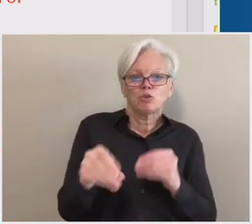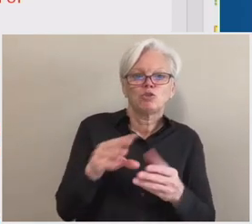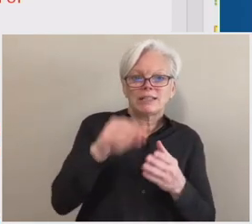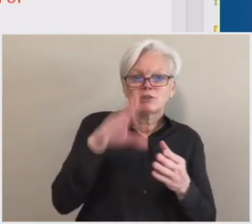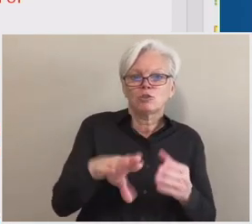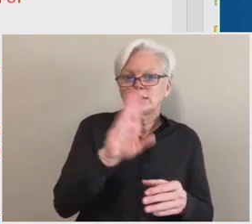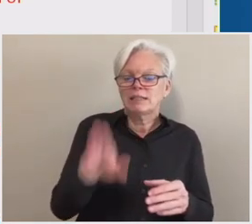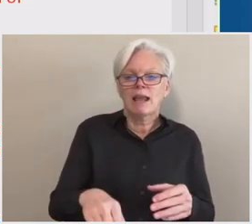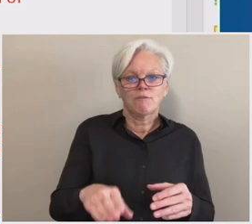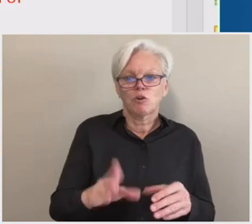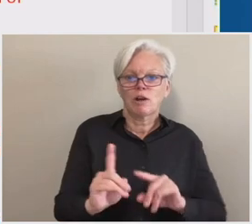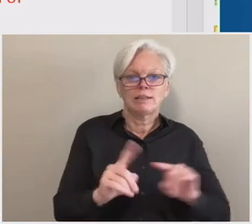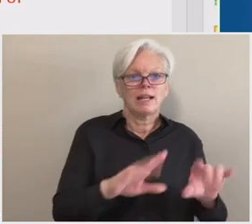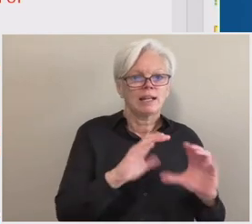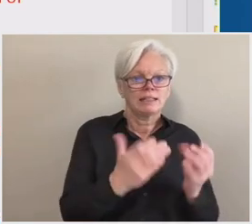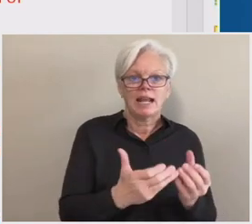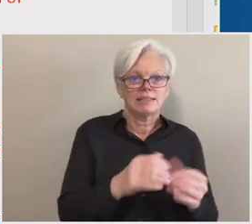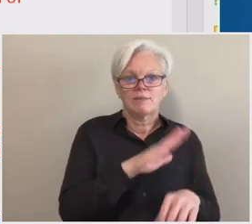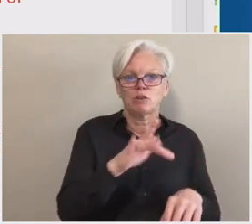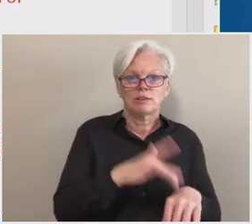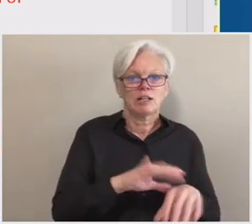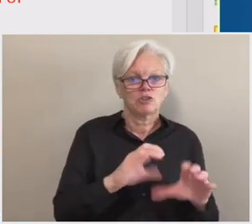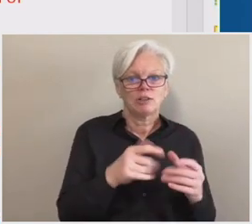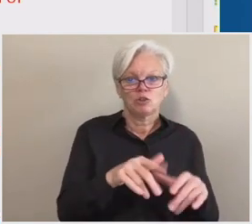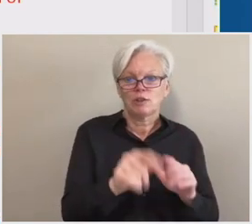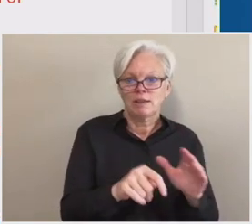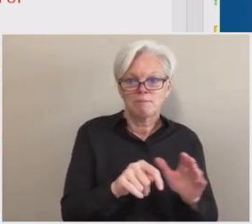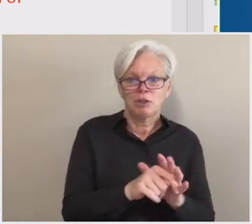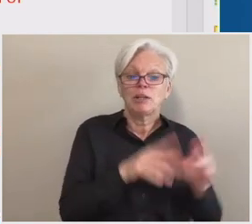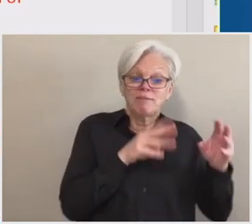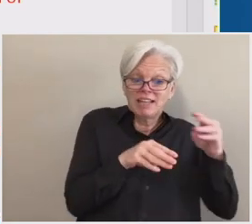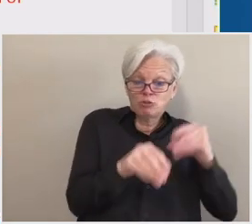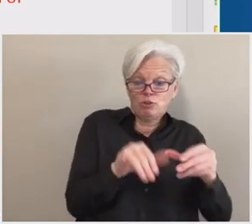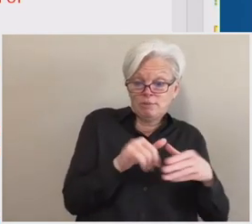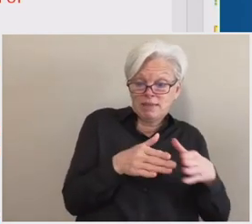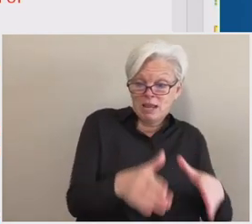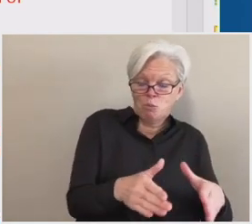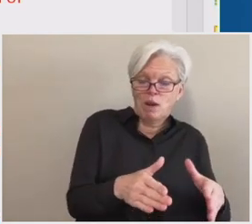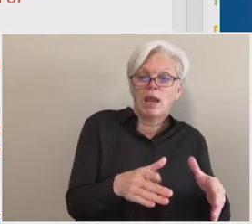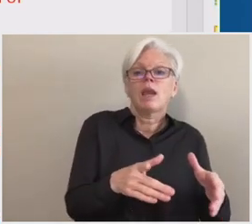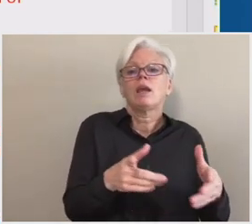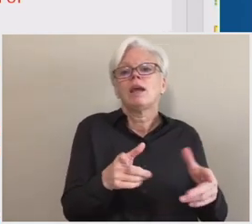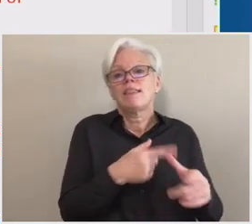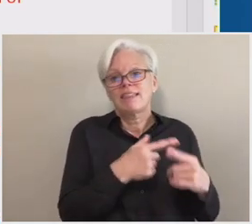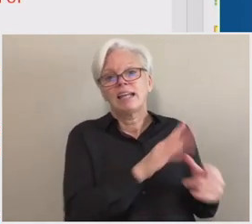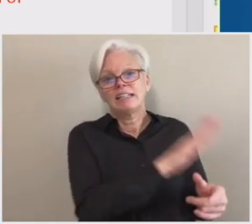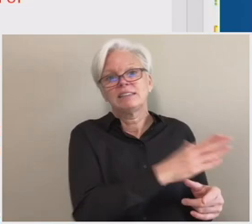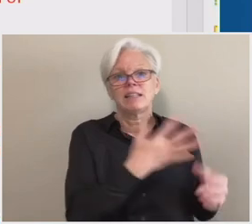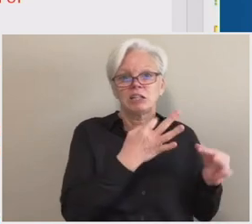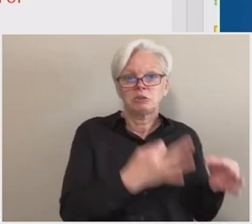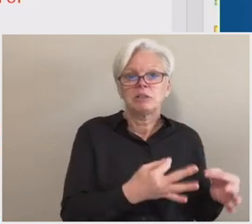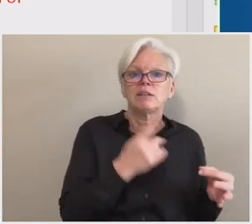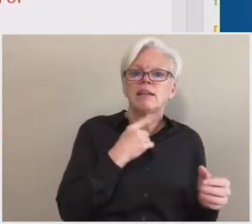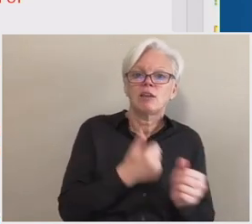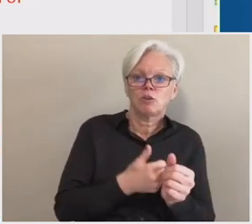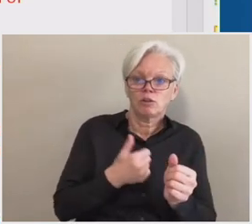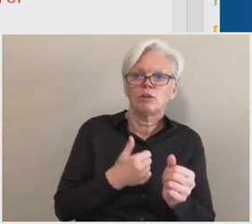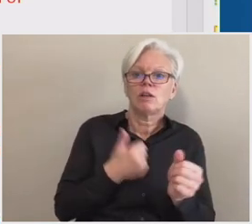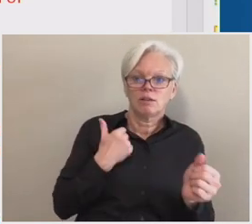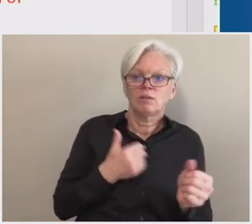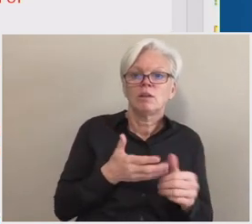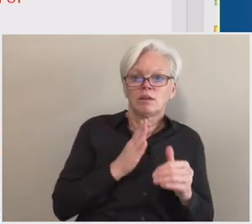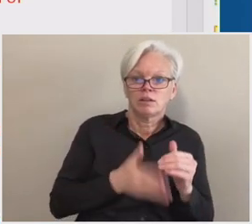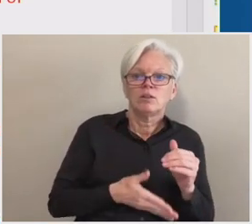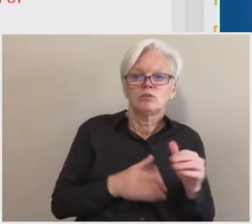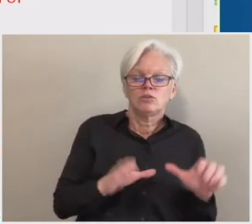so, and they meet all of the other requirements here, then on a discretionary basis, they could avoid completing an RGT4 calculation